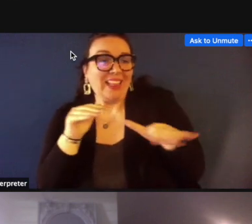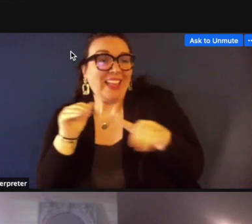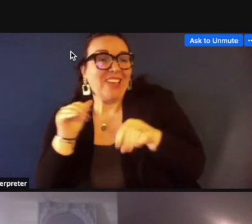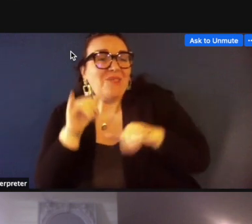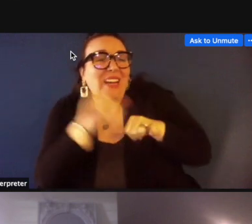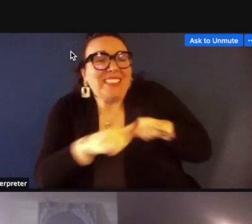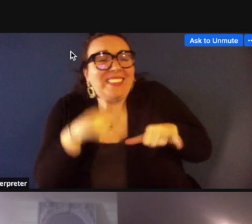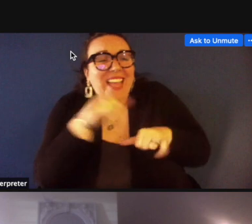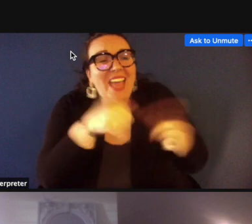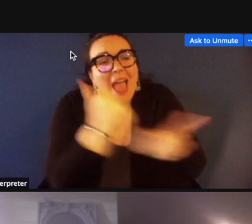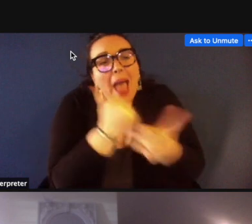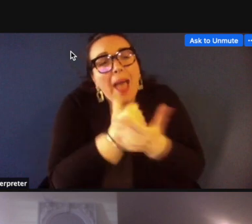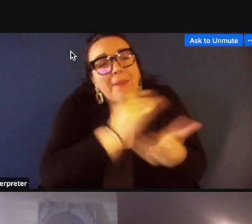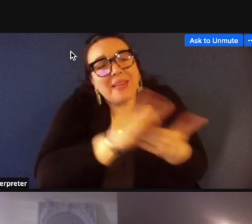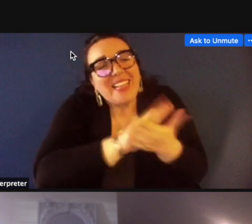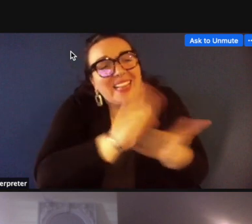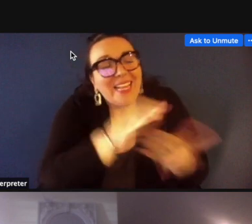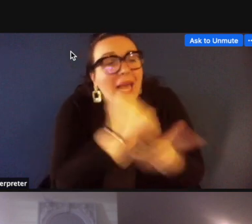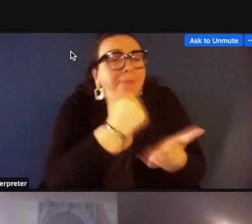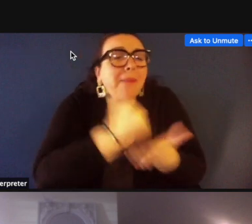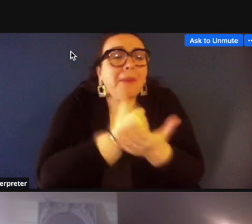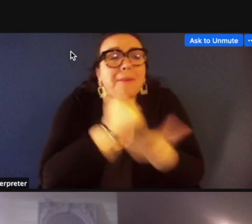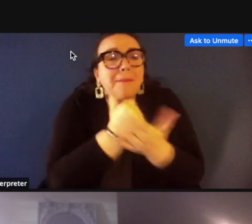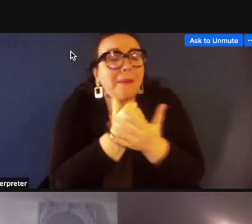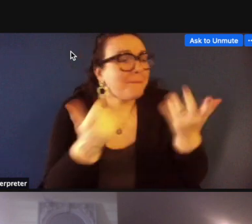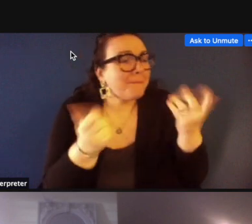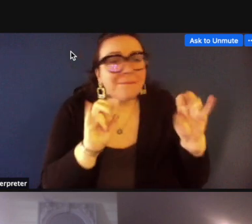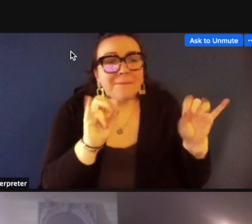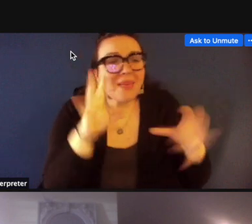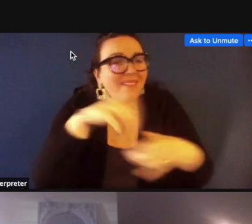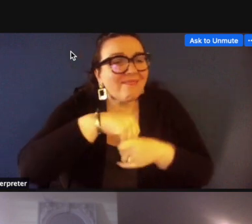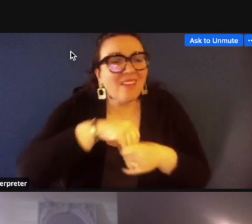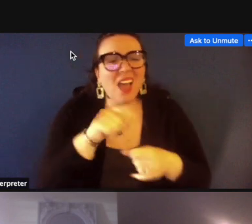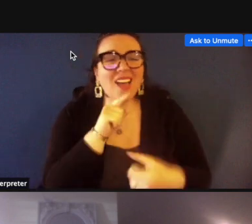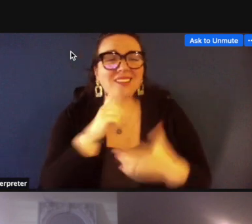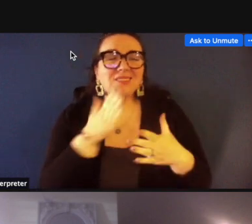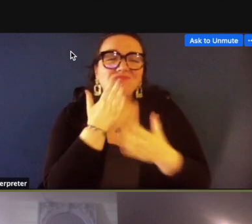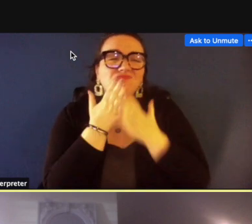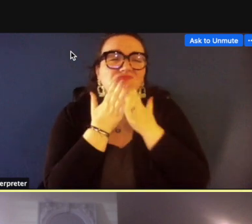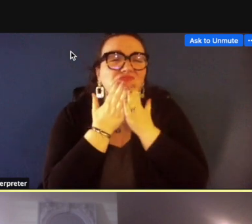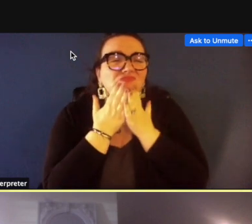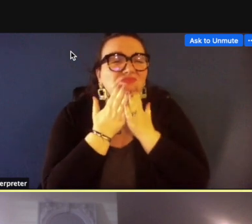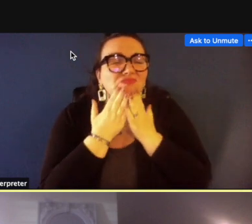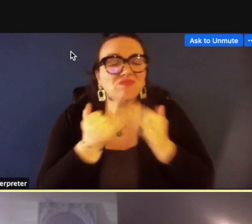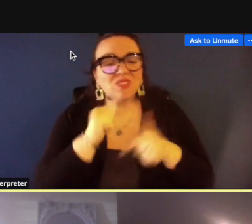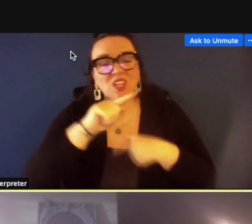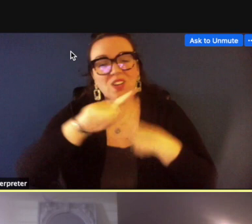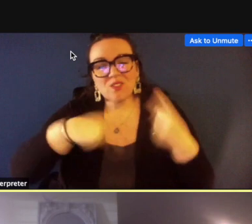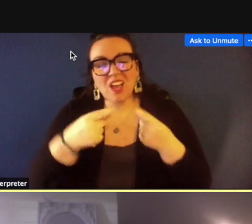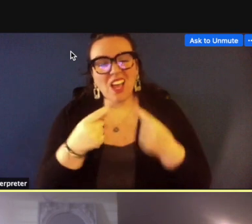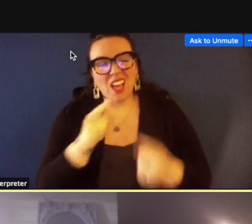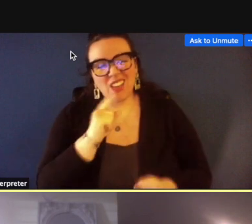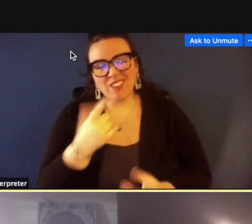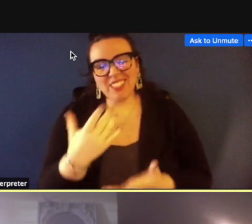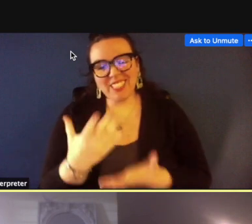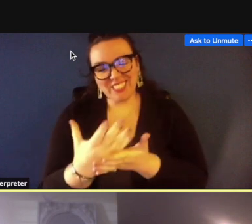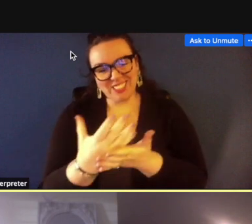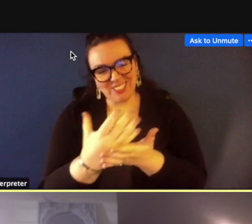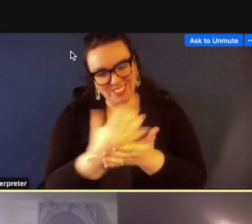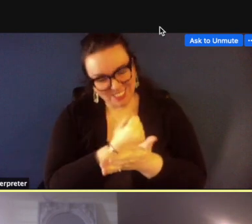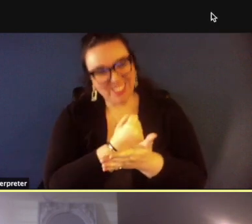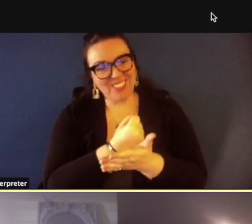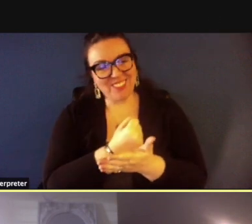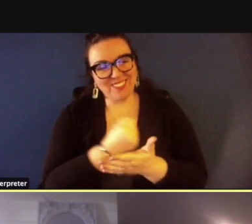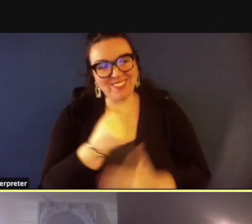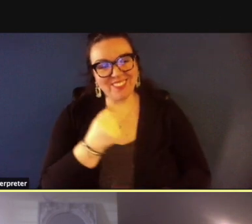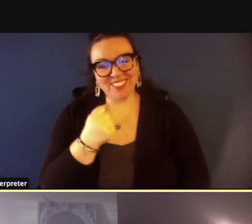around and help clean up afterwards just a joy to be around and a very much deserving recipient of